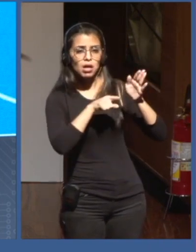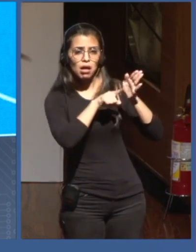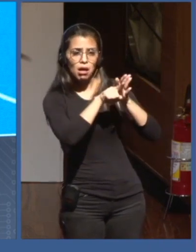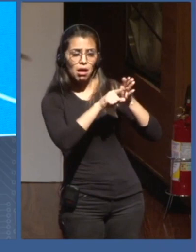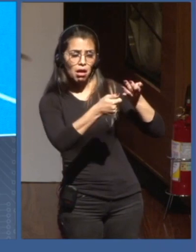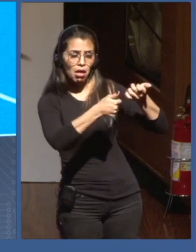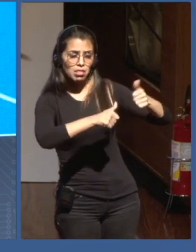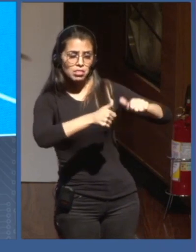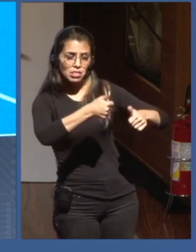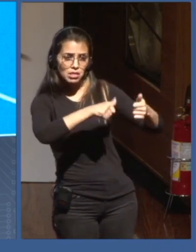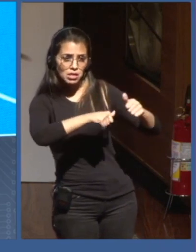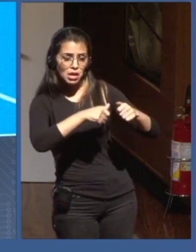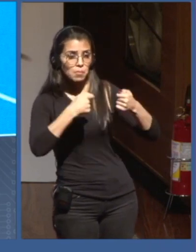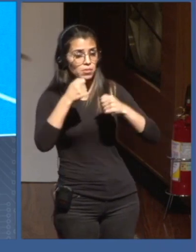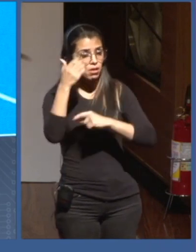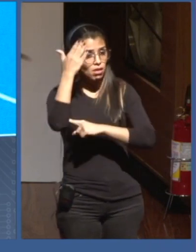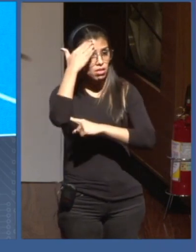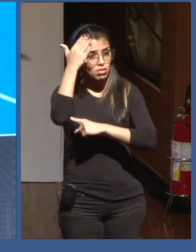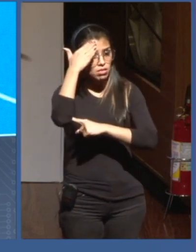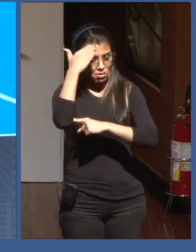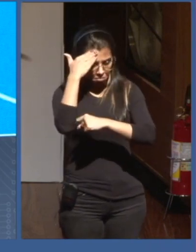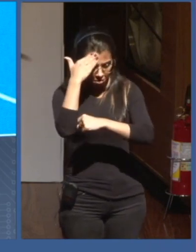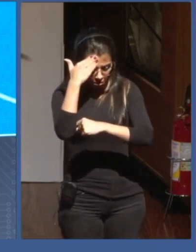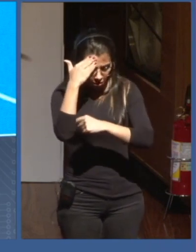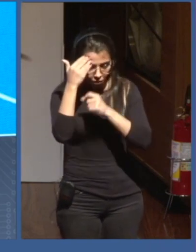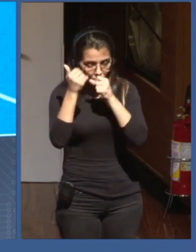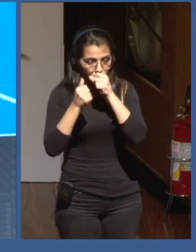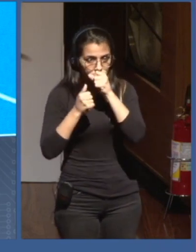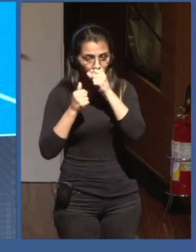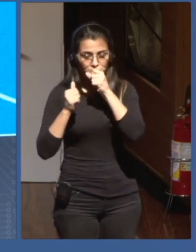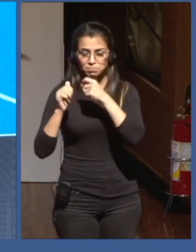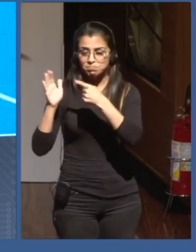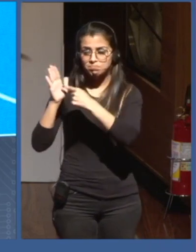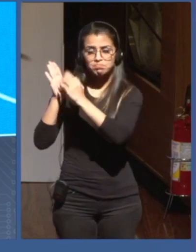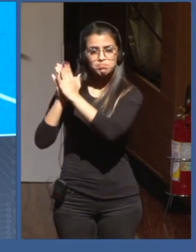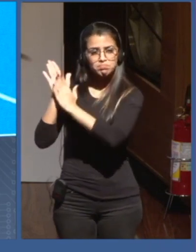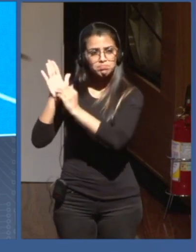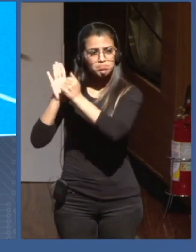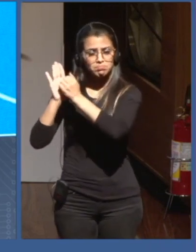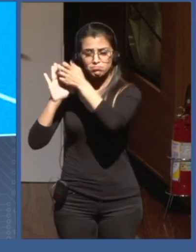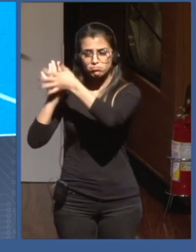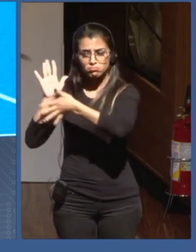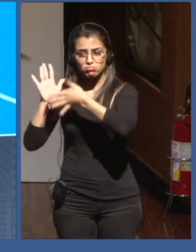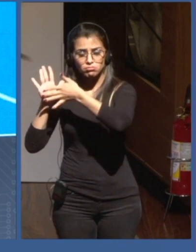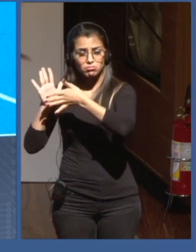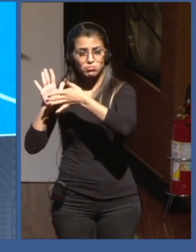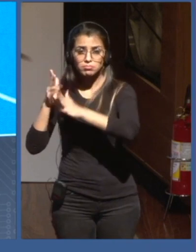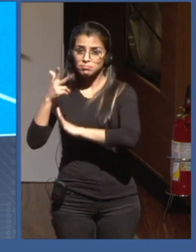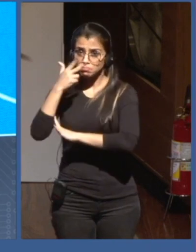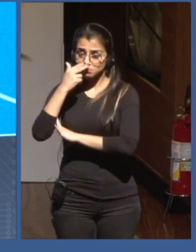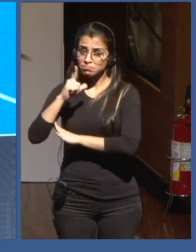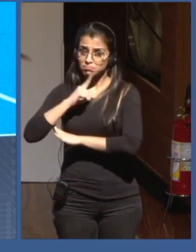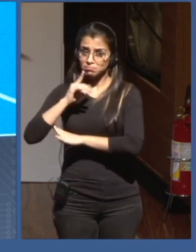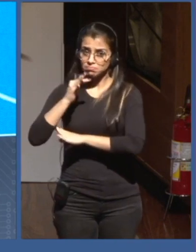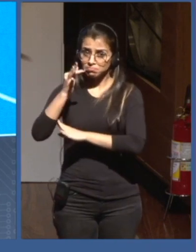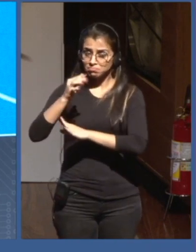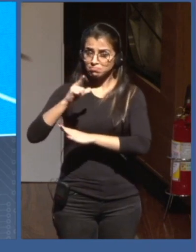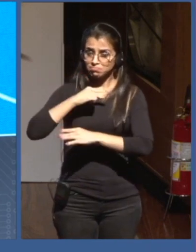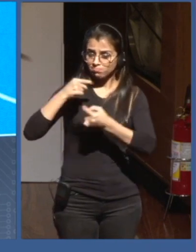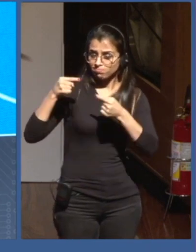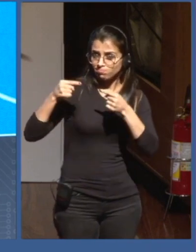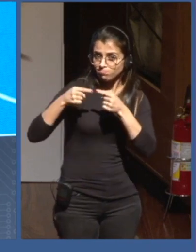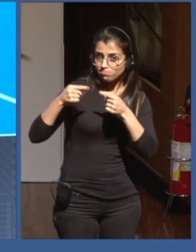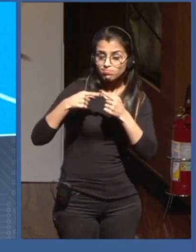this algorithm seems biased. There needs to be systems, standards in place, such that there can be auditability, accountability,